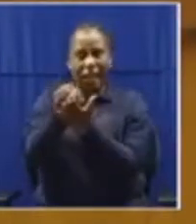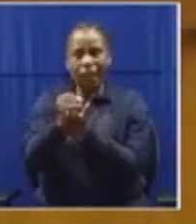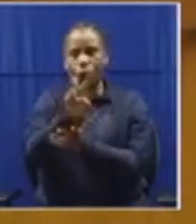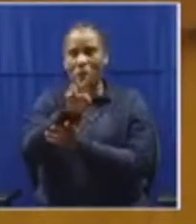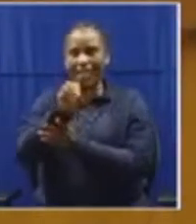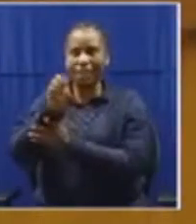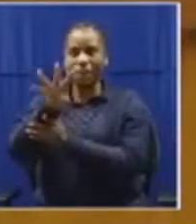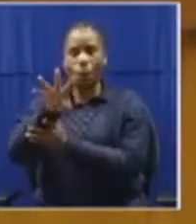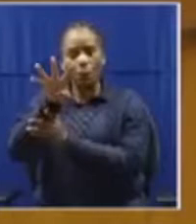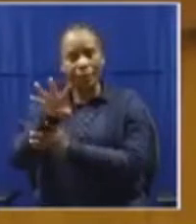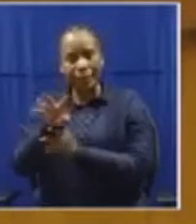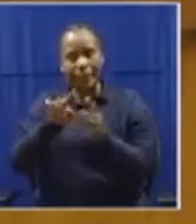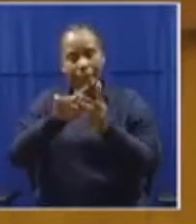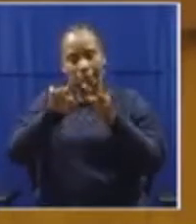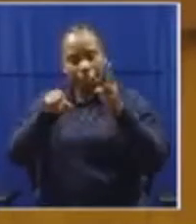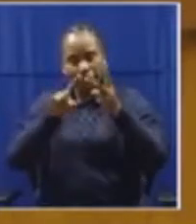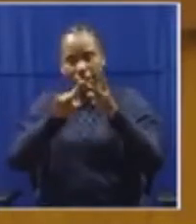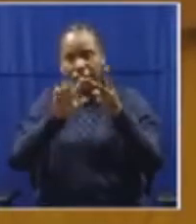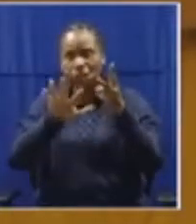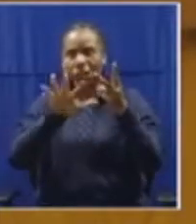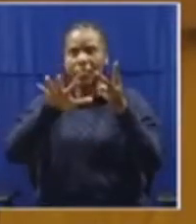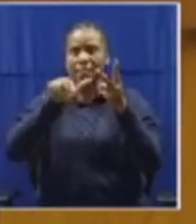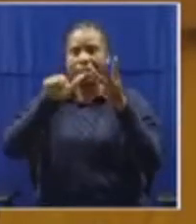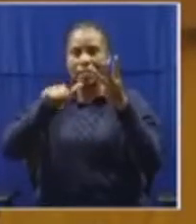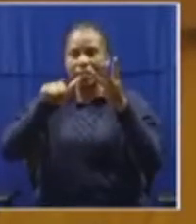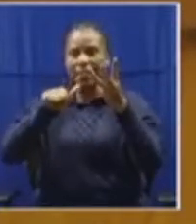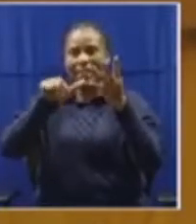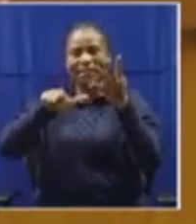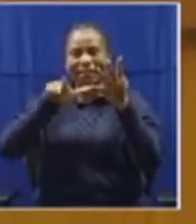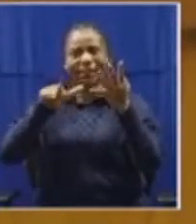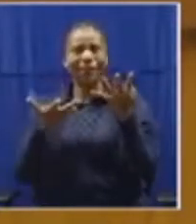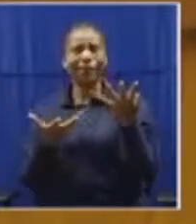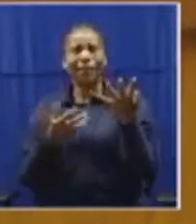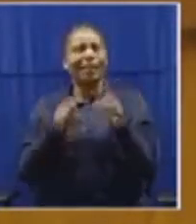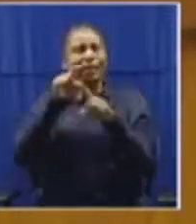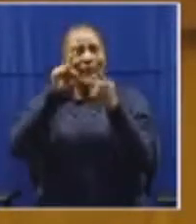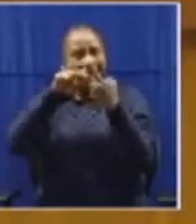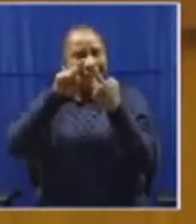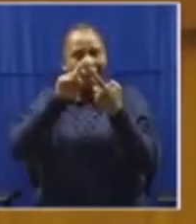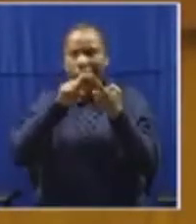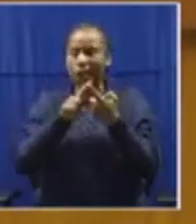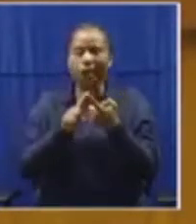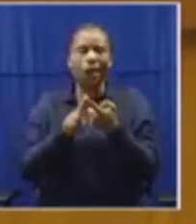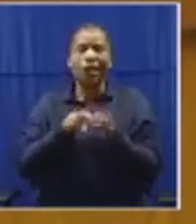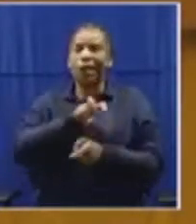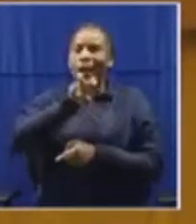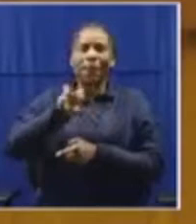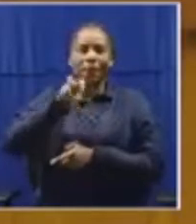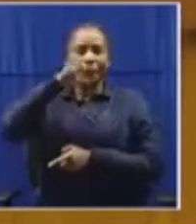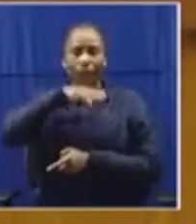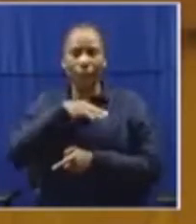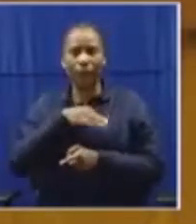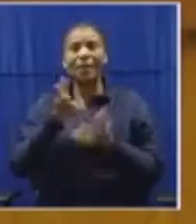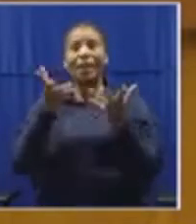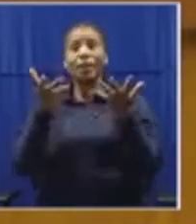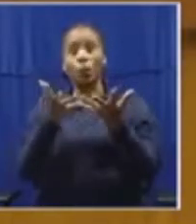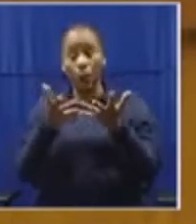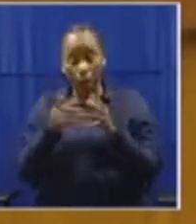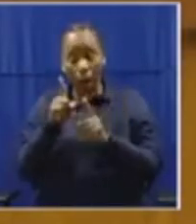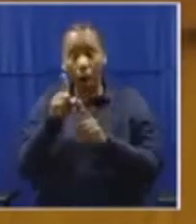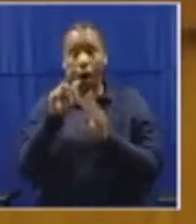and during a period where there was no campaign and that is what our lawyers felt needed,